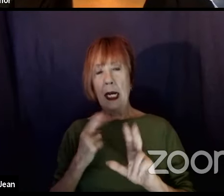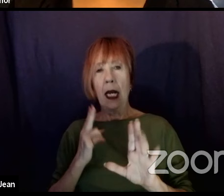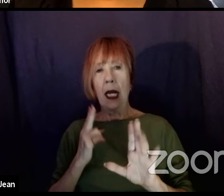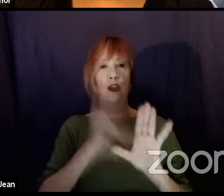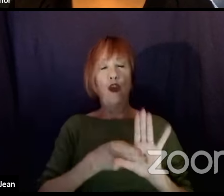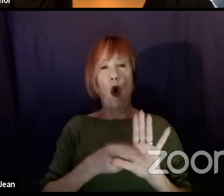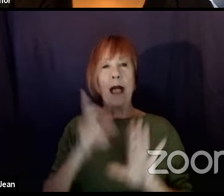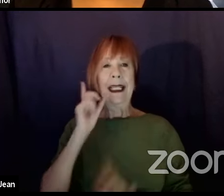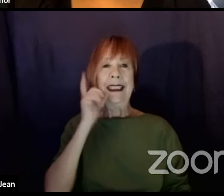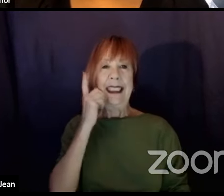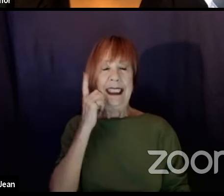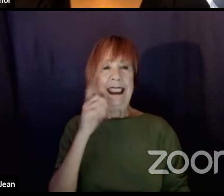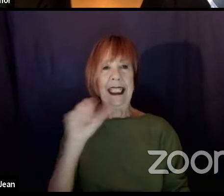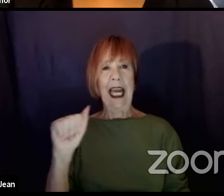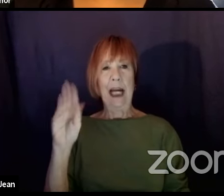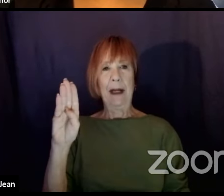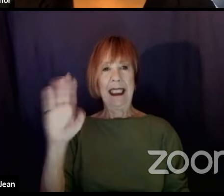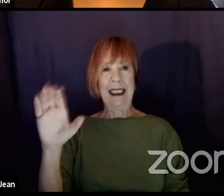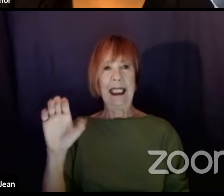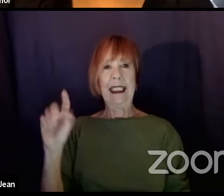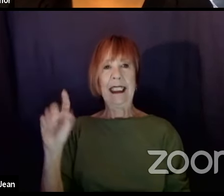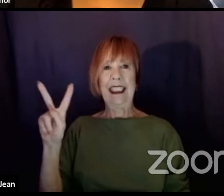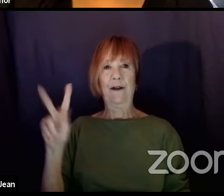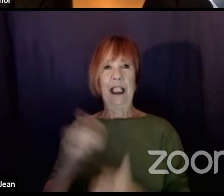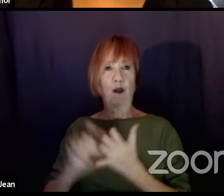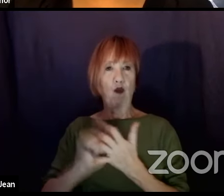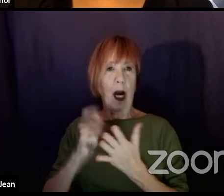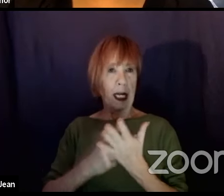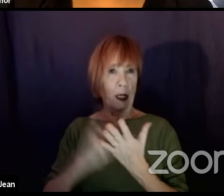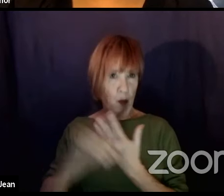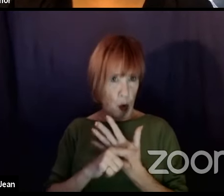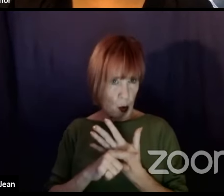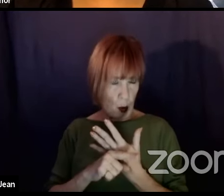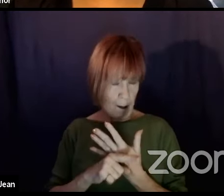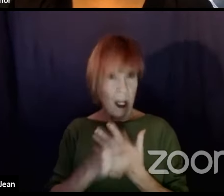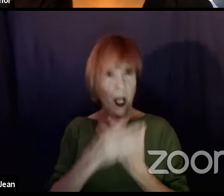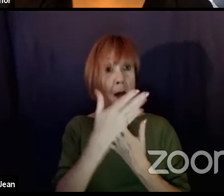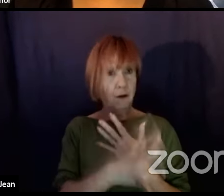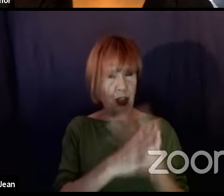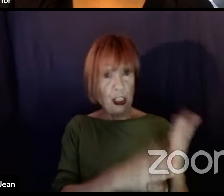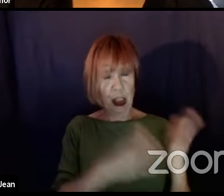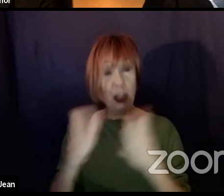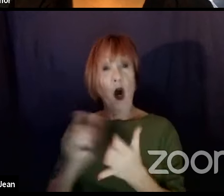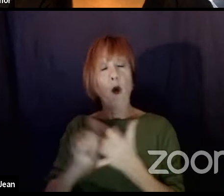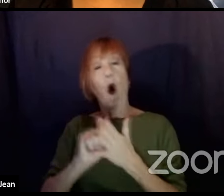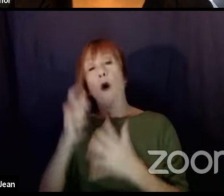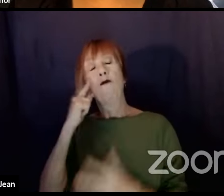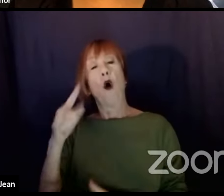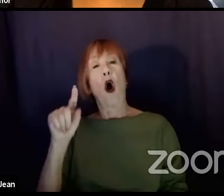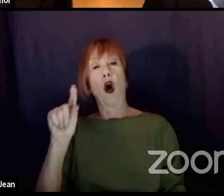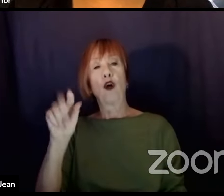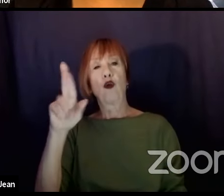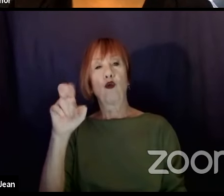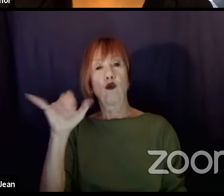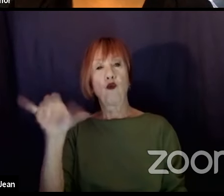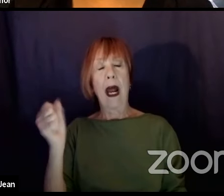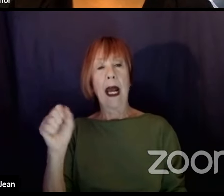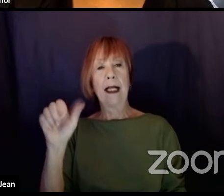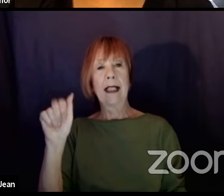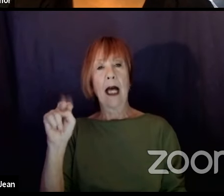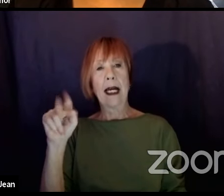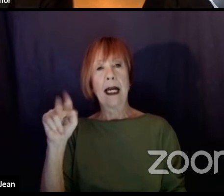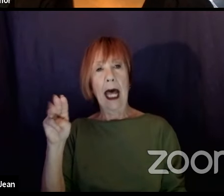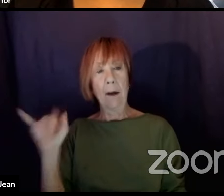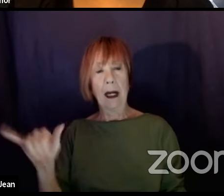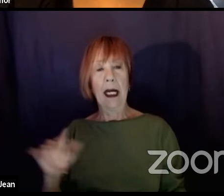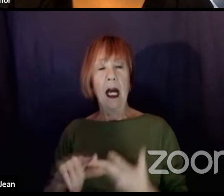television writing program. From there, I ended up working, writing on Grey's Anatomy. I wrote for Hulu's